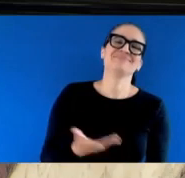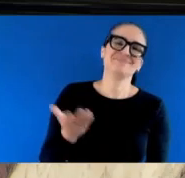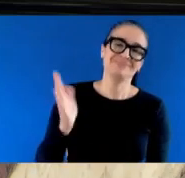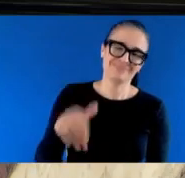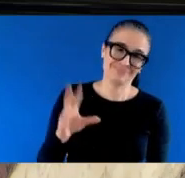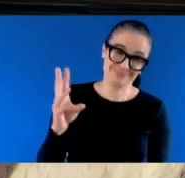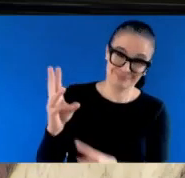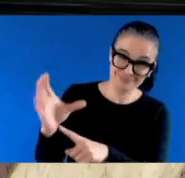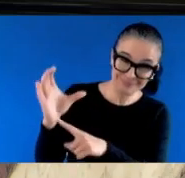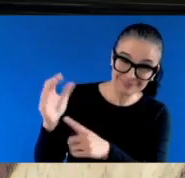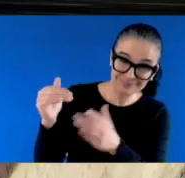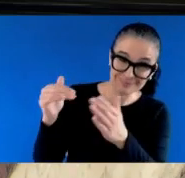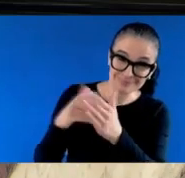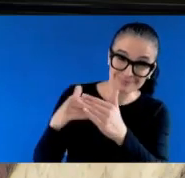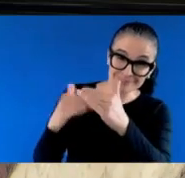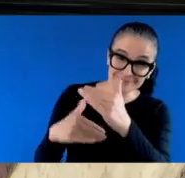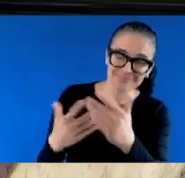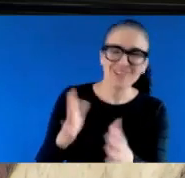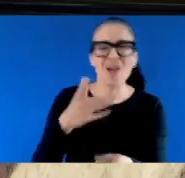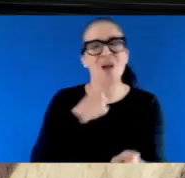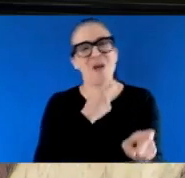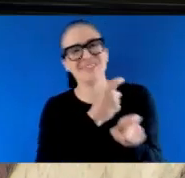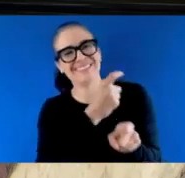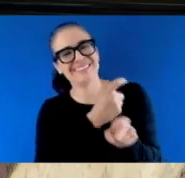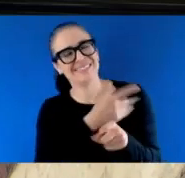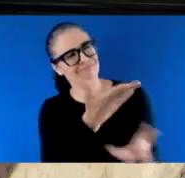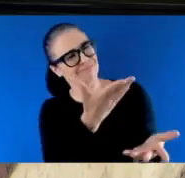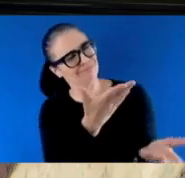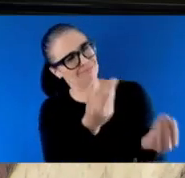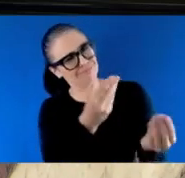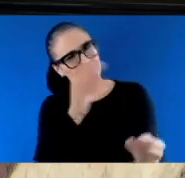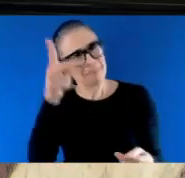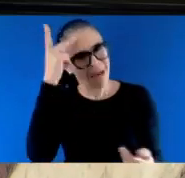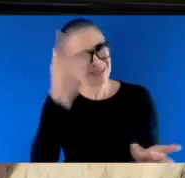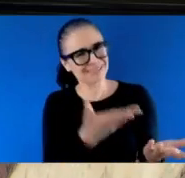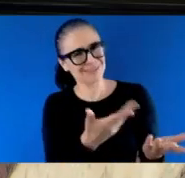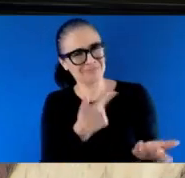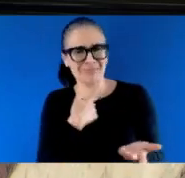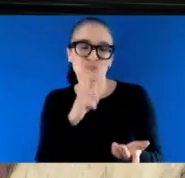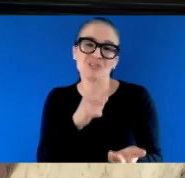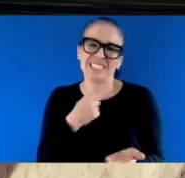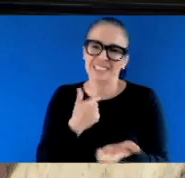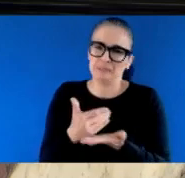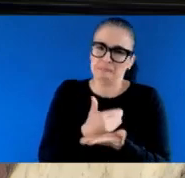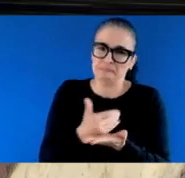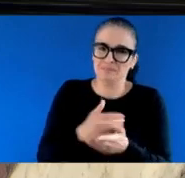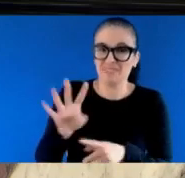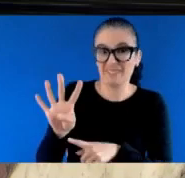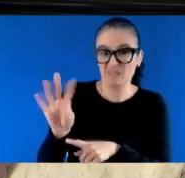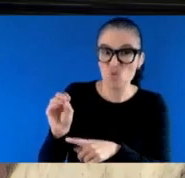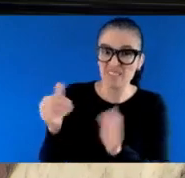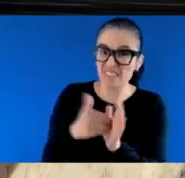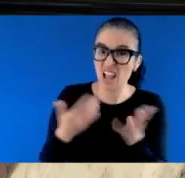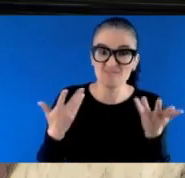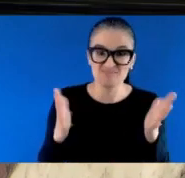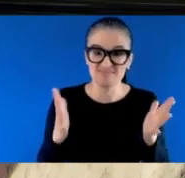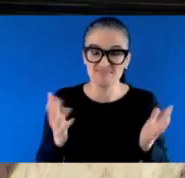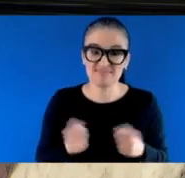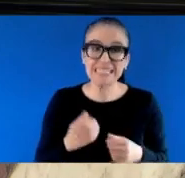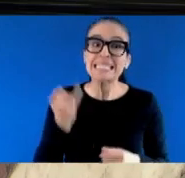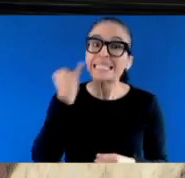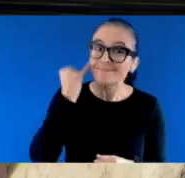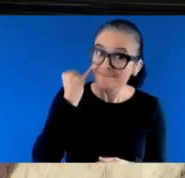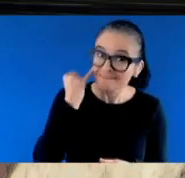politicians make all sorts of money. I make maybe $40,000 on a good year, because he still works a bit, more likely around $30,000.